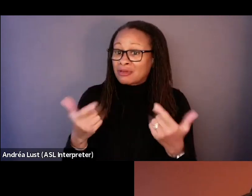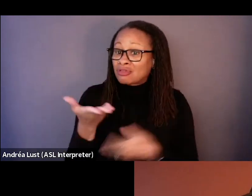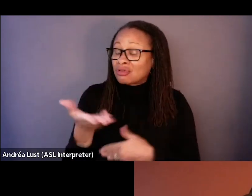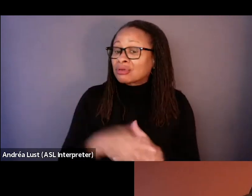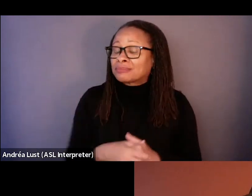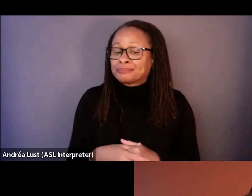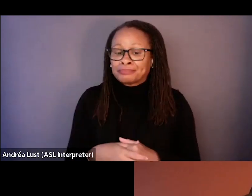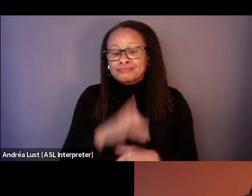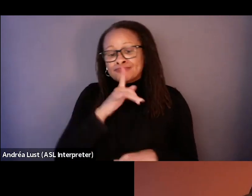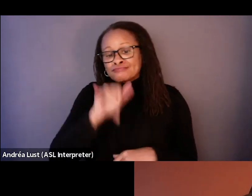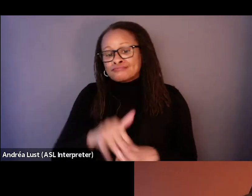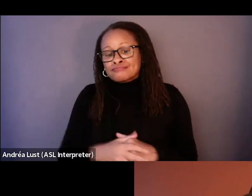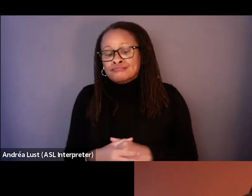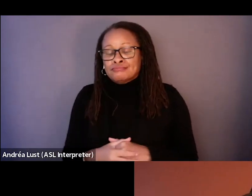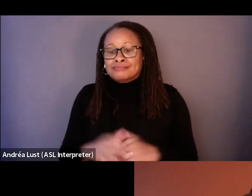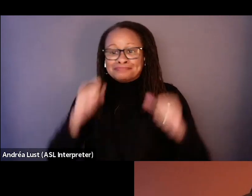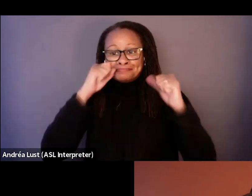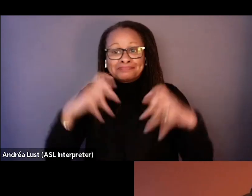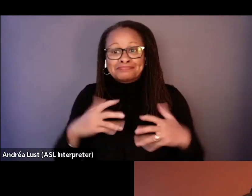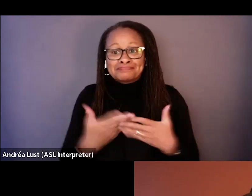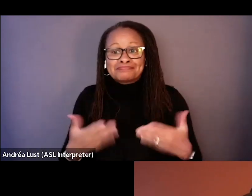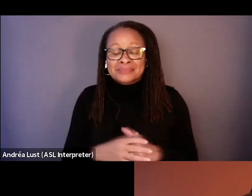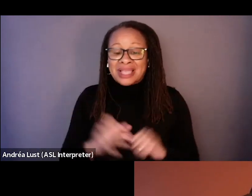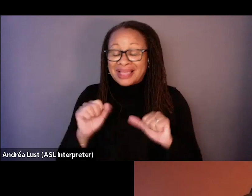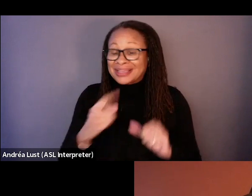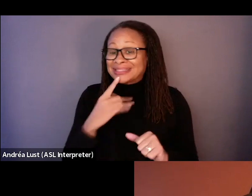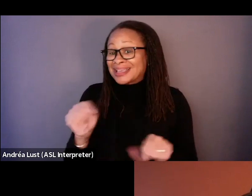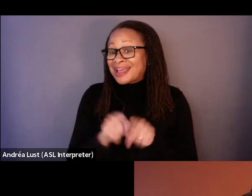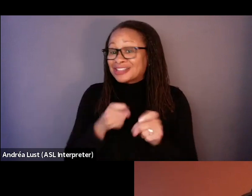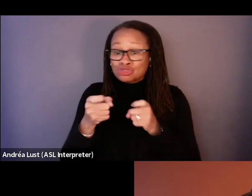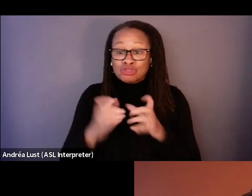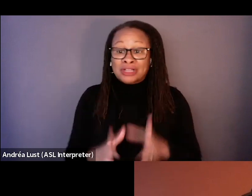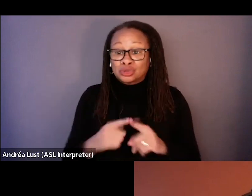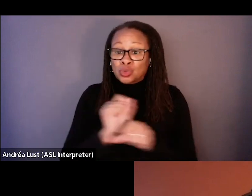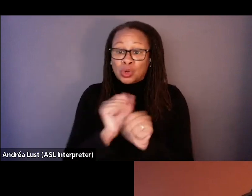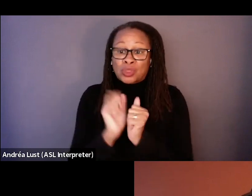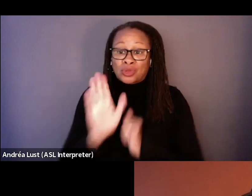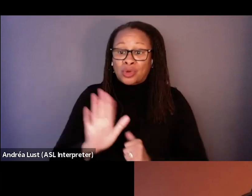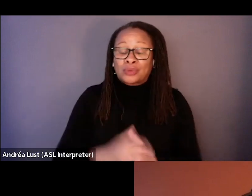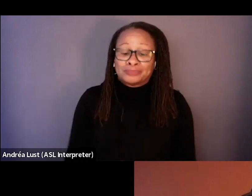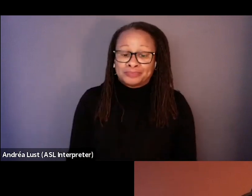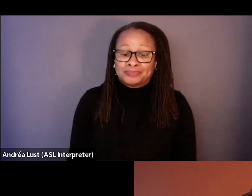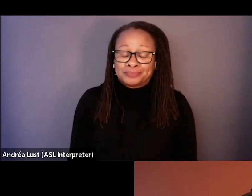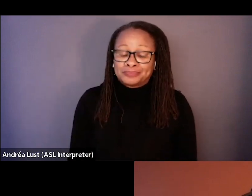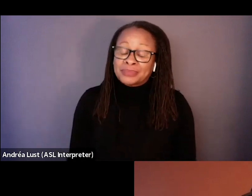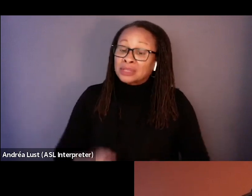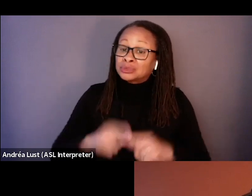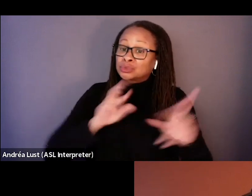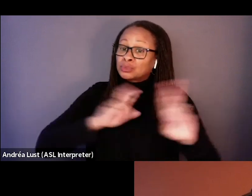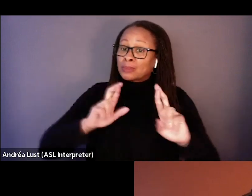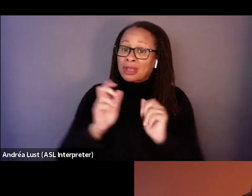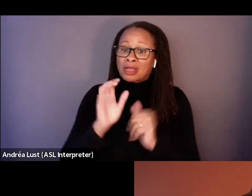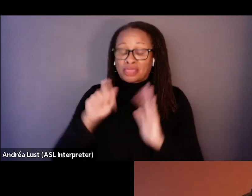uh, was really, um, remarkable. Uh, I can say that as a director to prepare the shoot